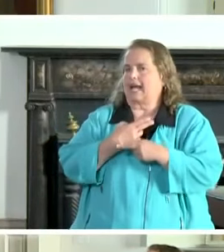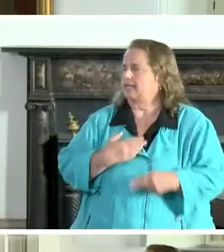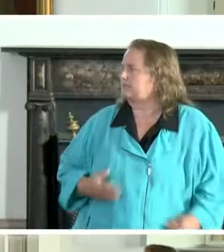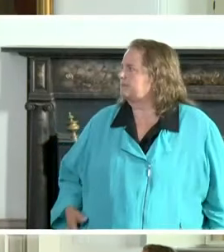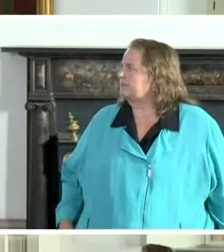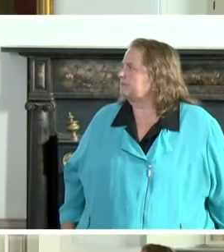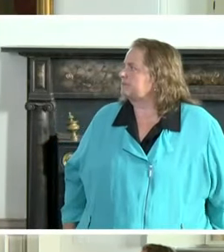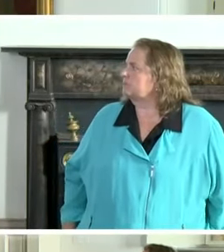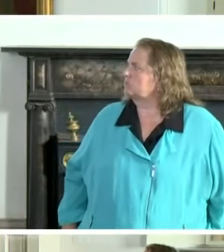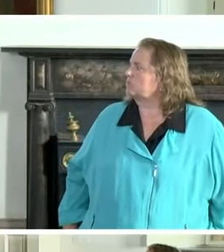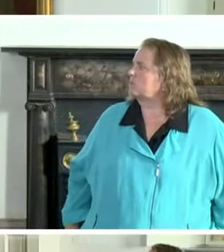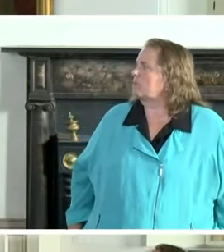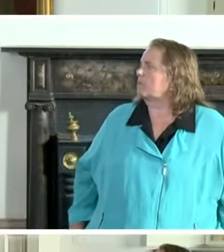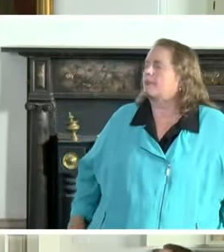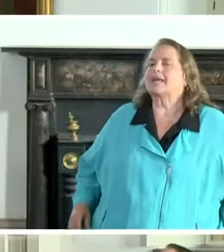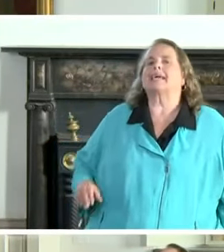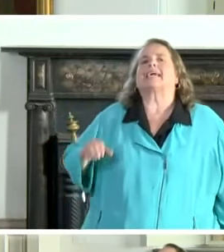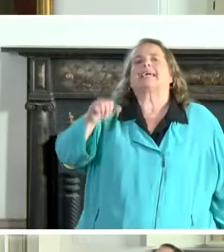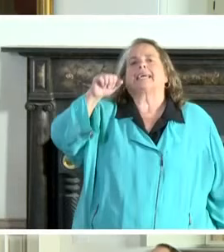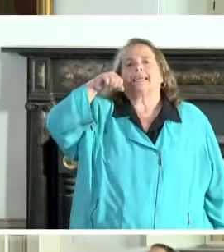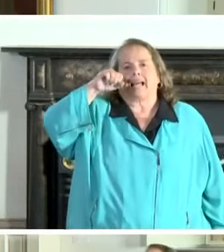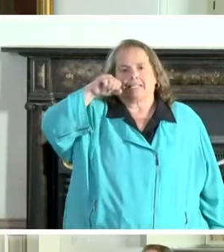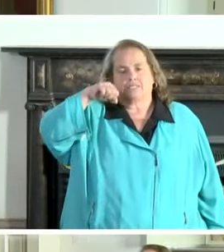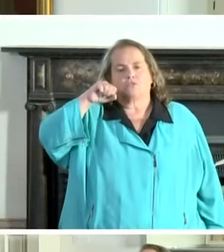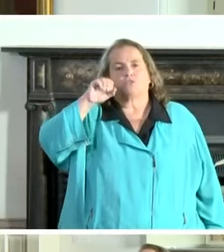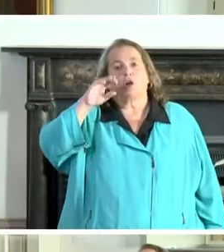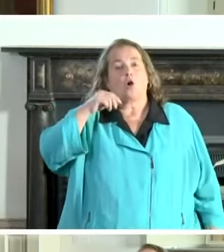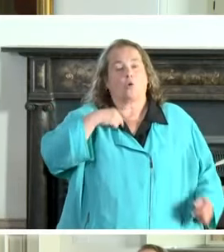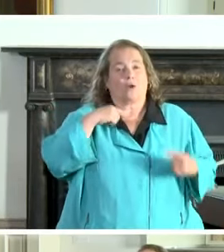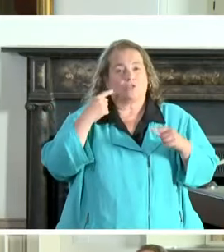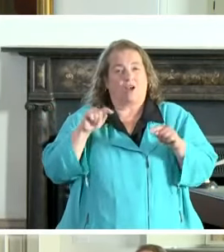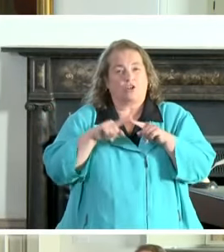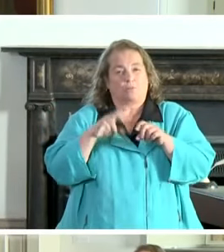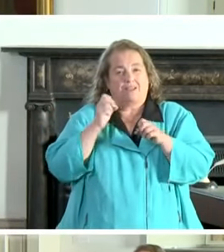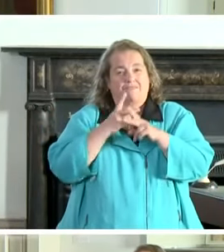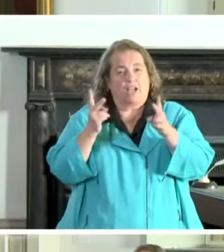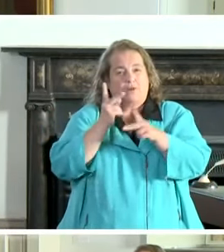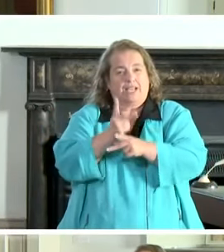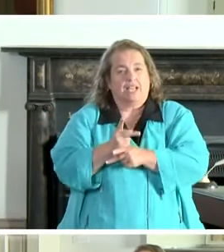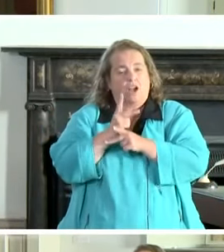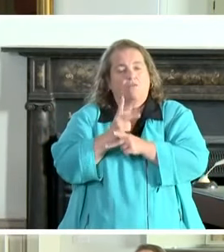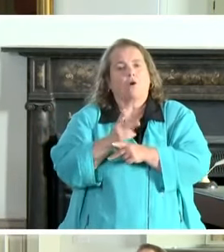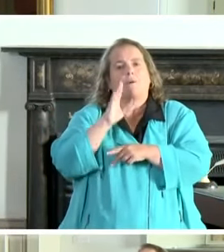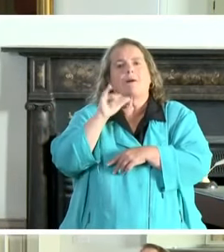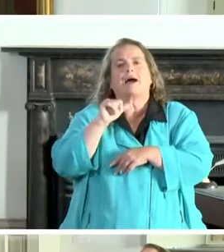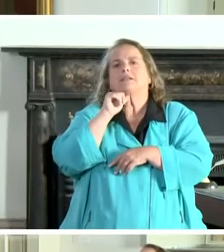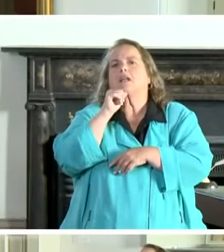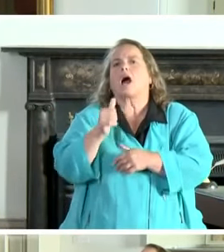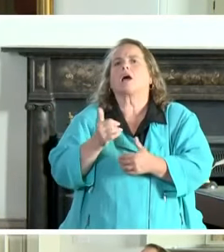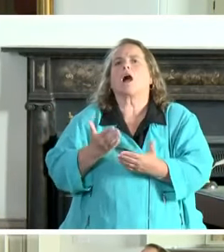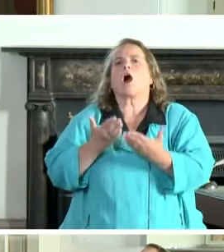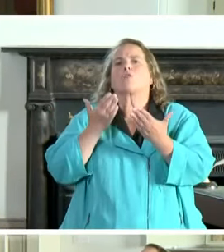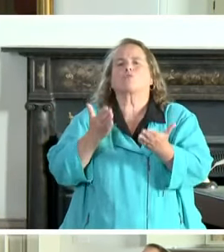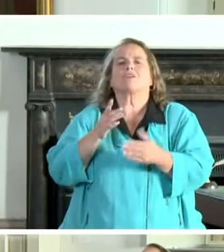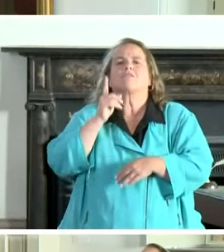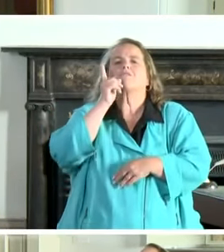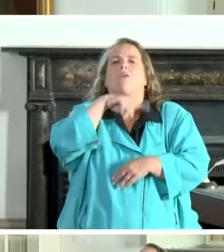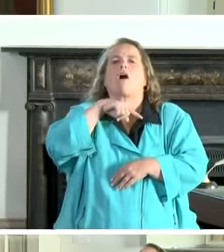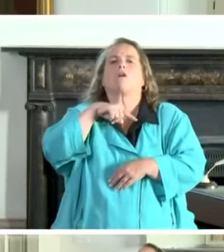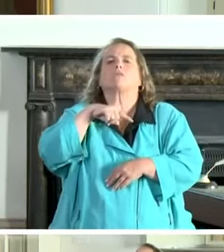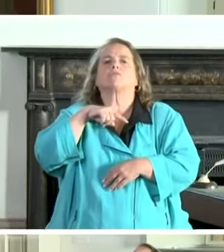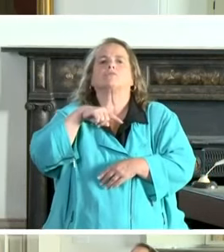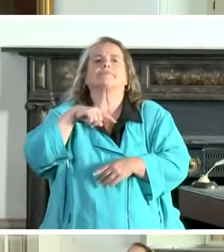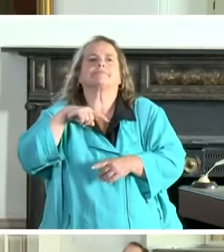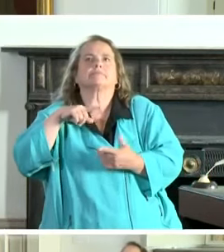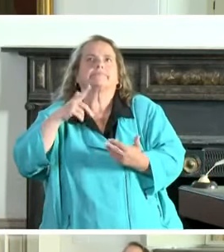Thanks, Lieutenant Governor. So we've tried to be very careful about not offering false precision where